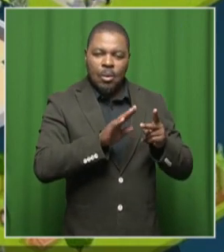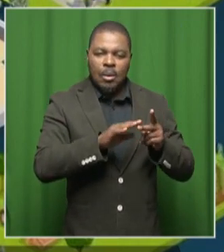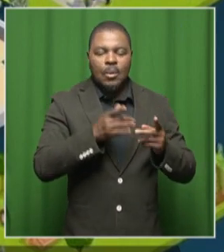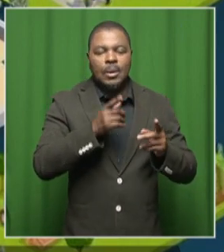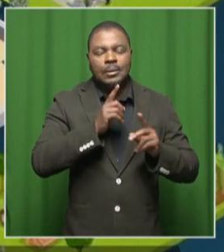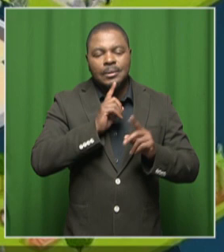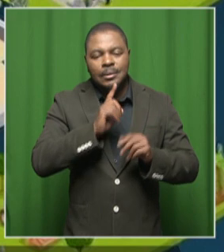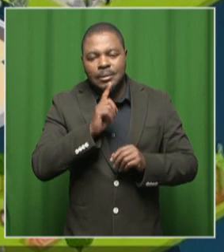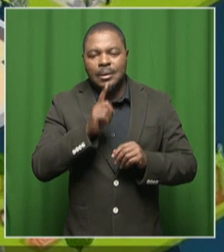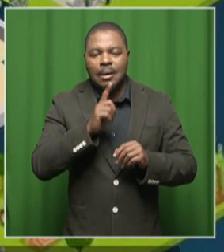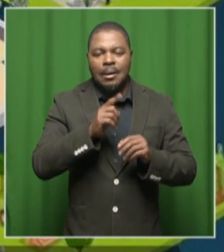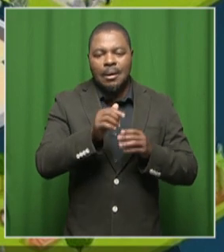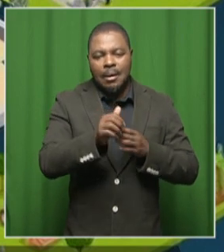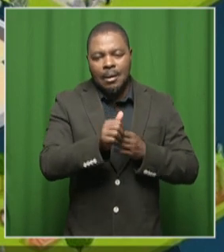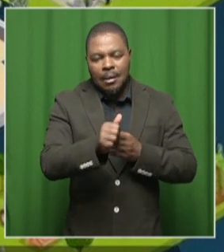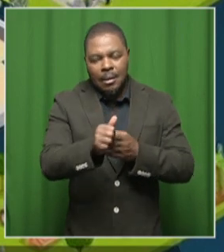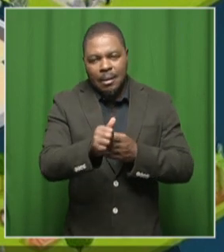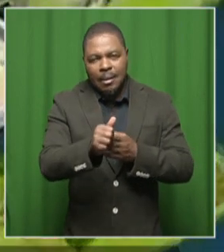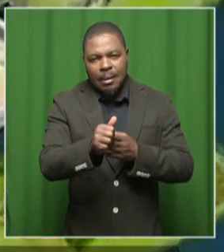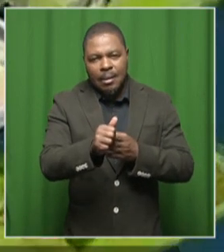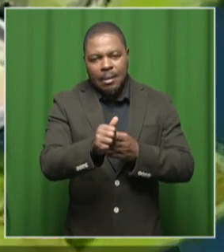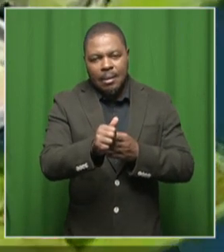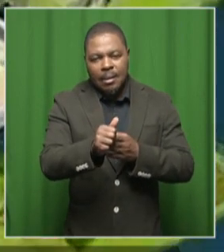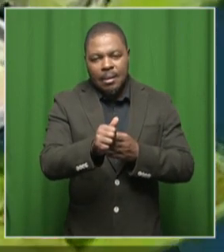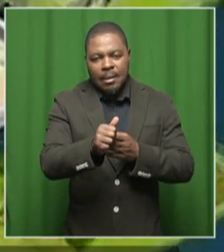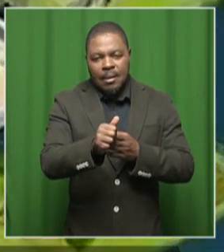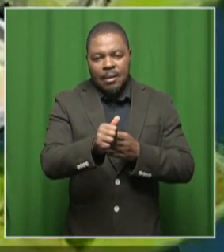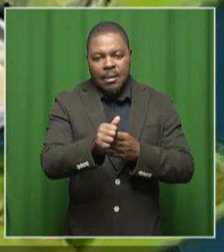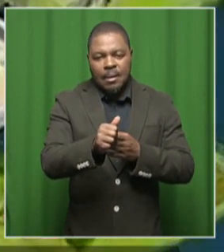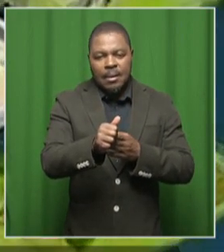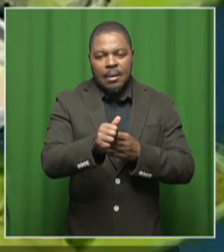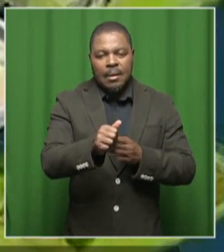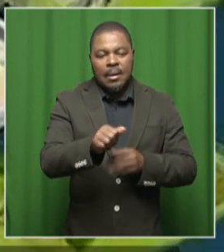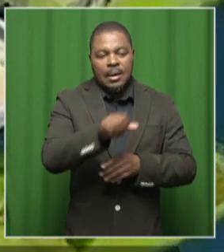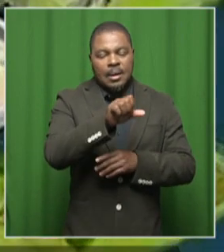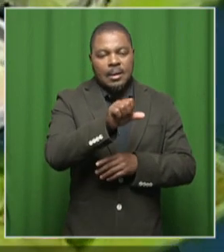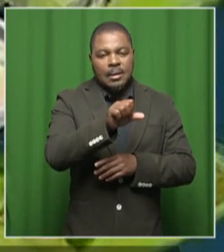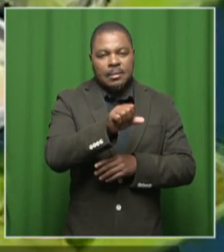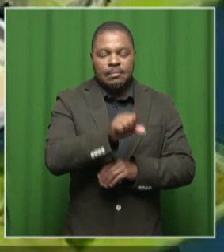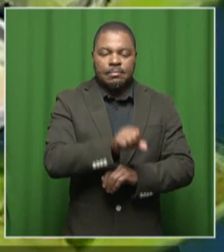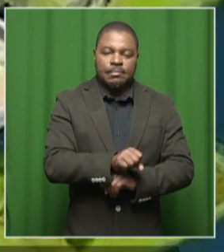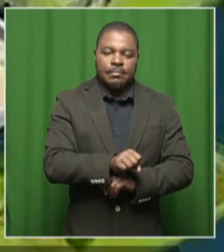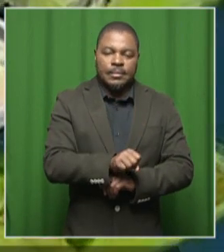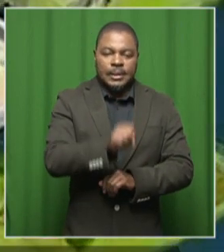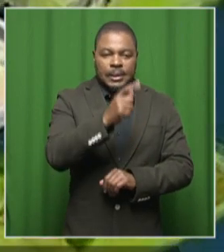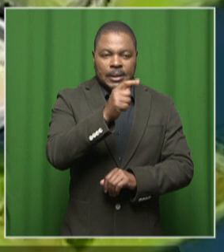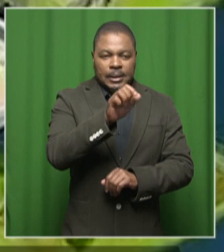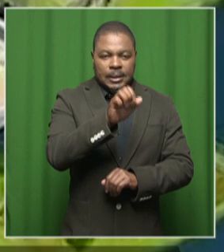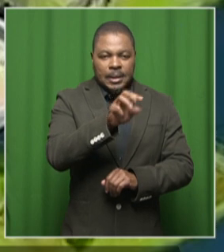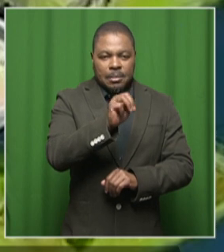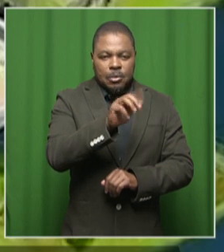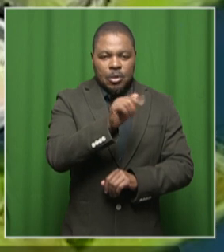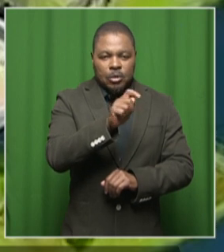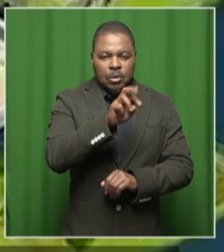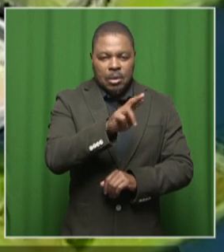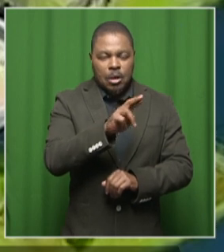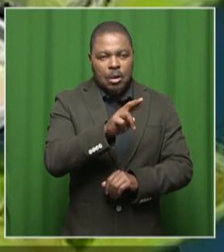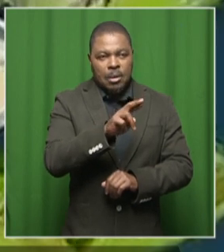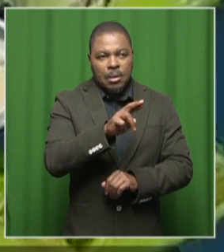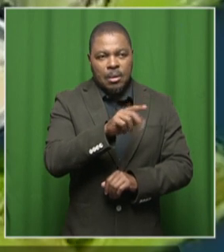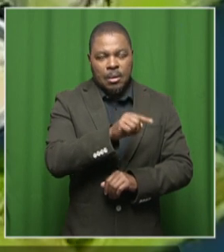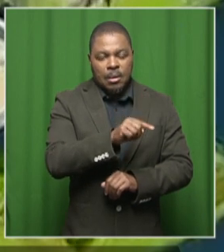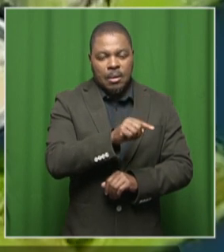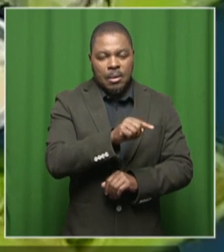guidance, but not only as a stimulus, but a tool to establish education.